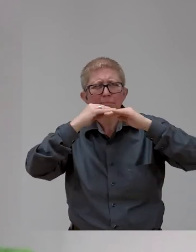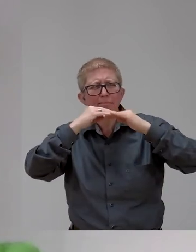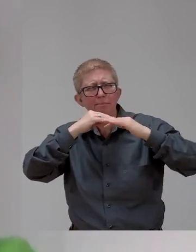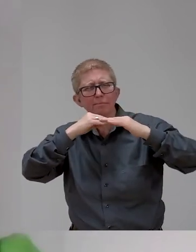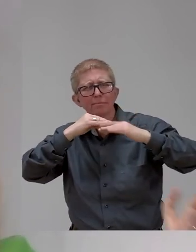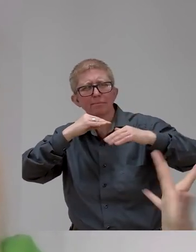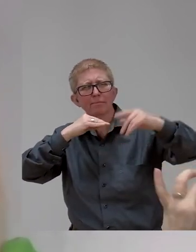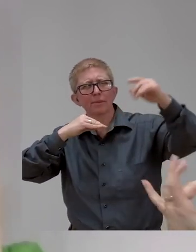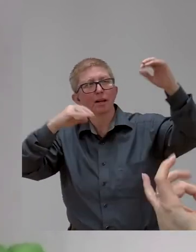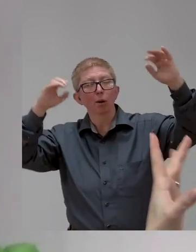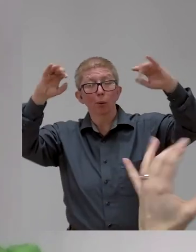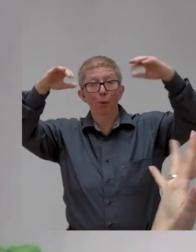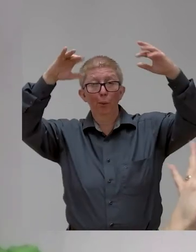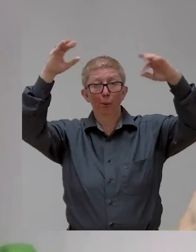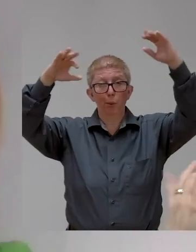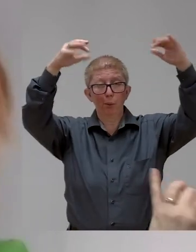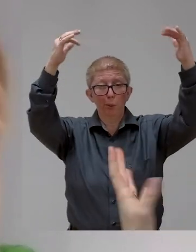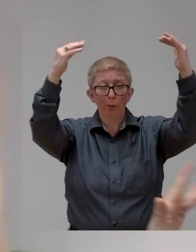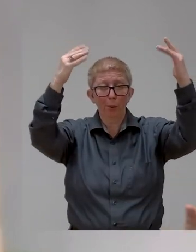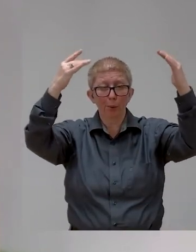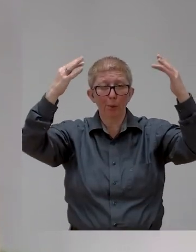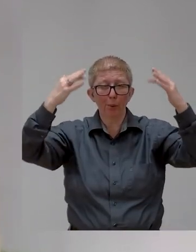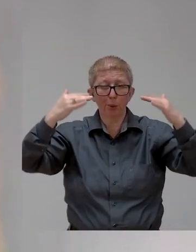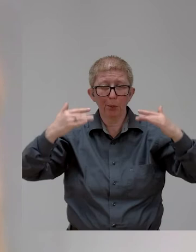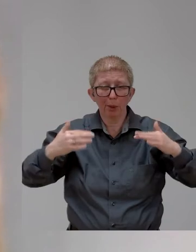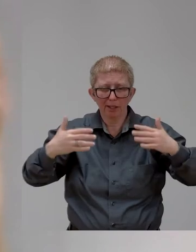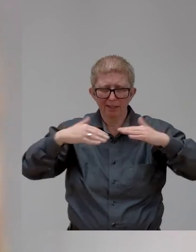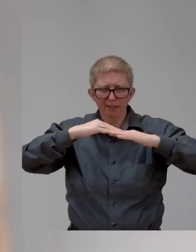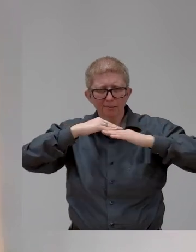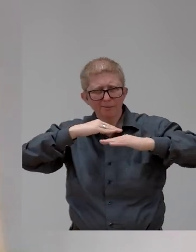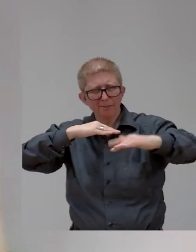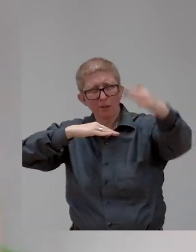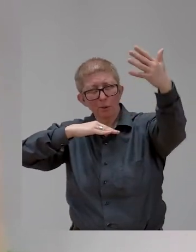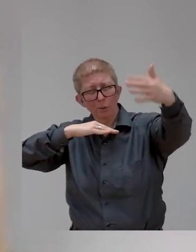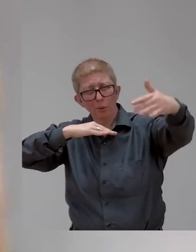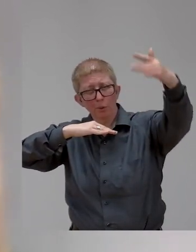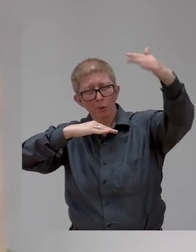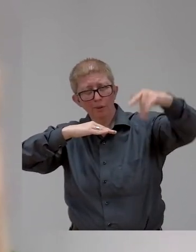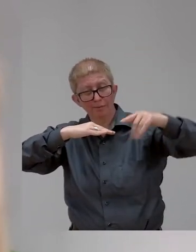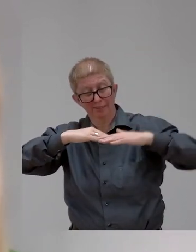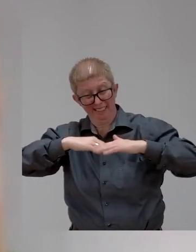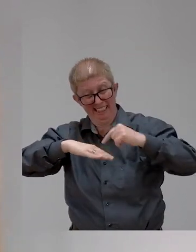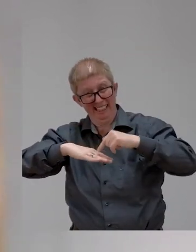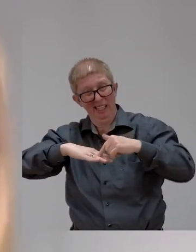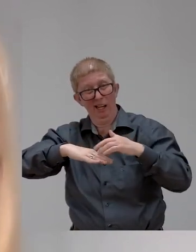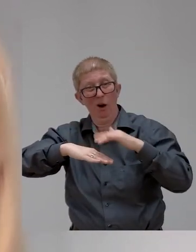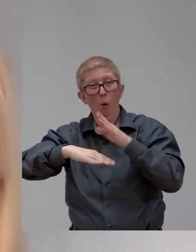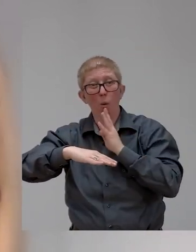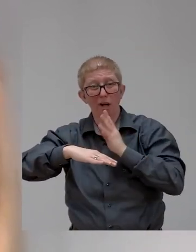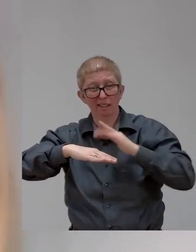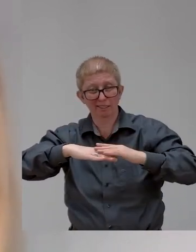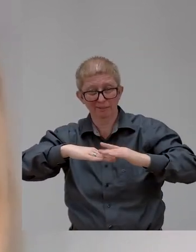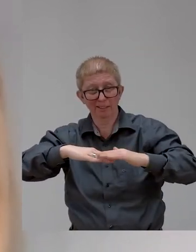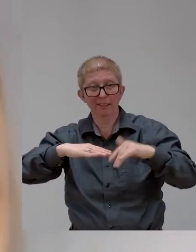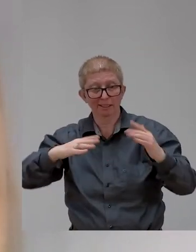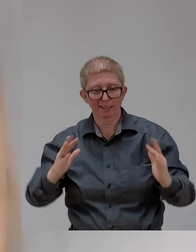in the water. Like if you shake your hands, it's like the water lights up with electricity. It's like it's an algae. And in